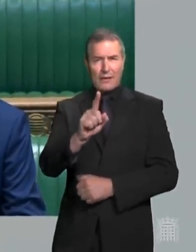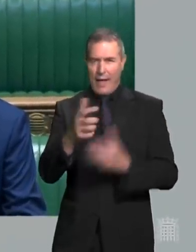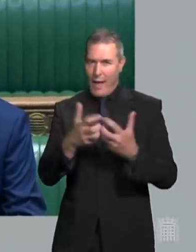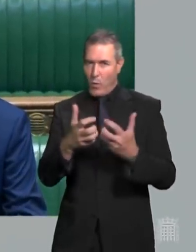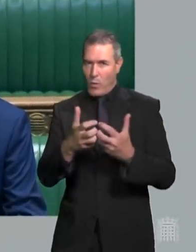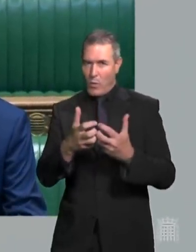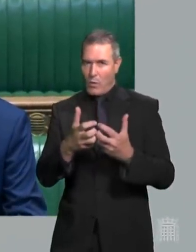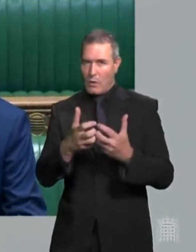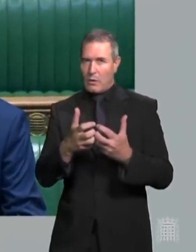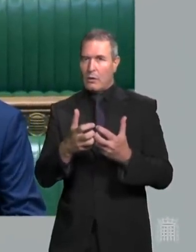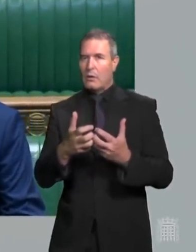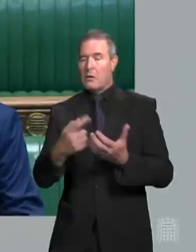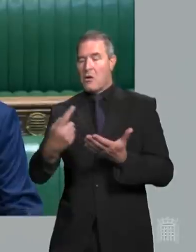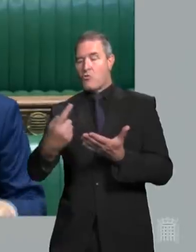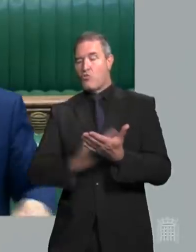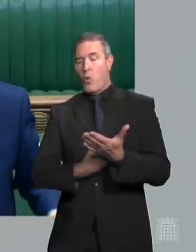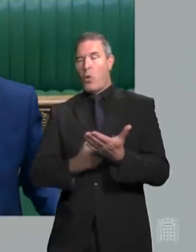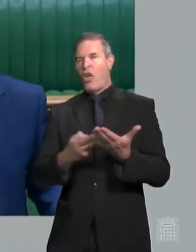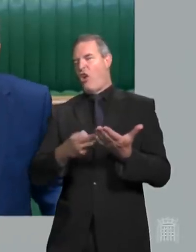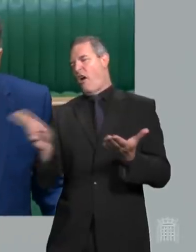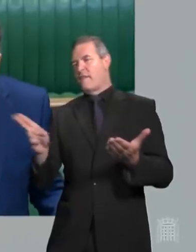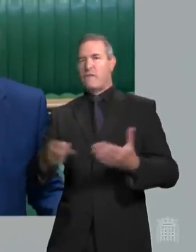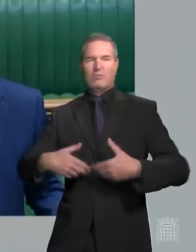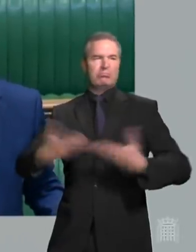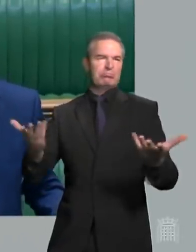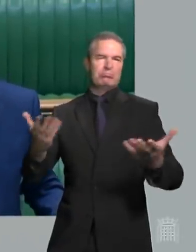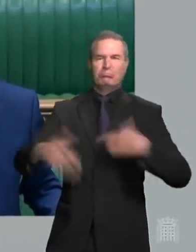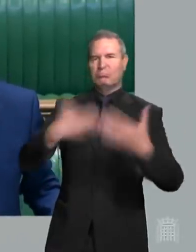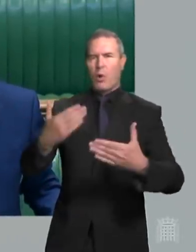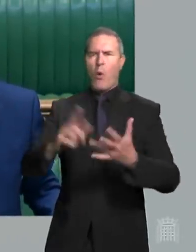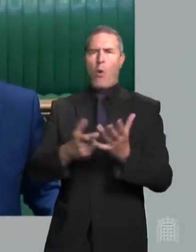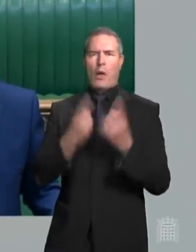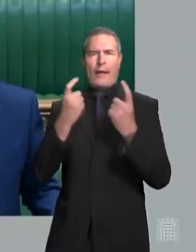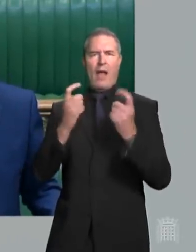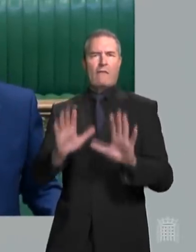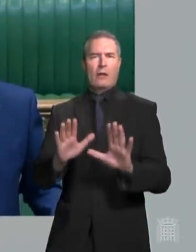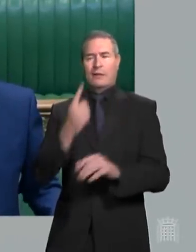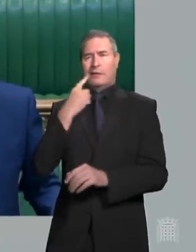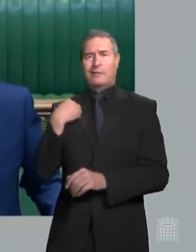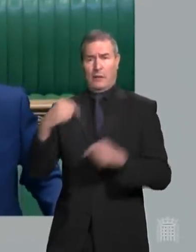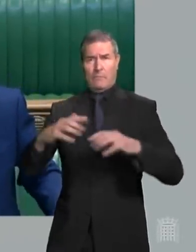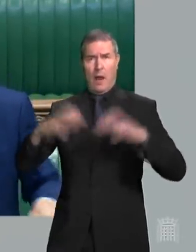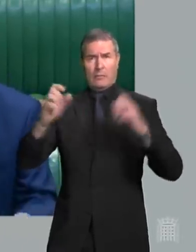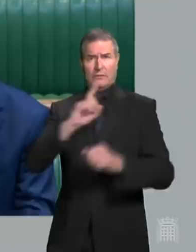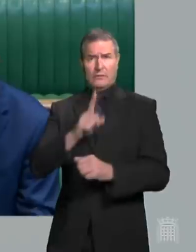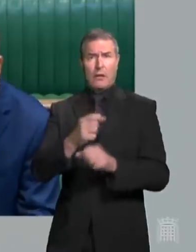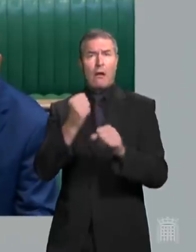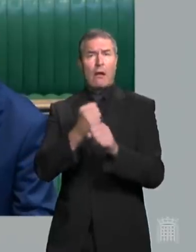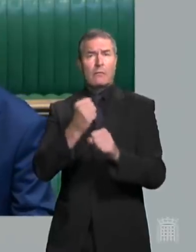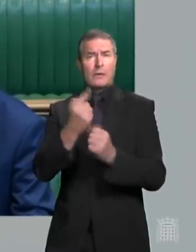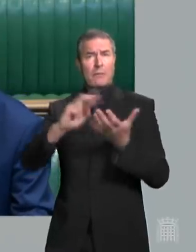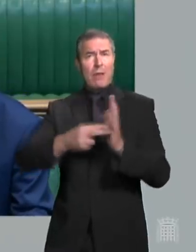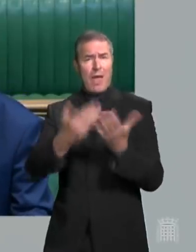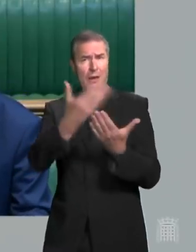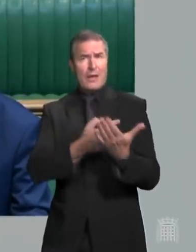controlled way or a chaotic way. The Health Secretary told the House yesterday that under the government's plan,